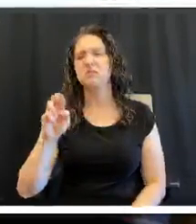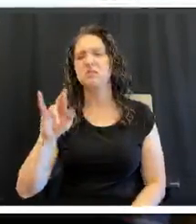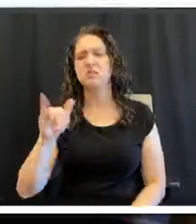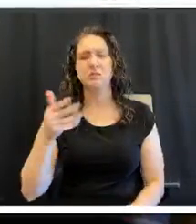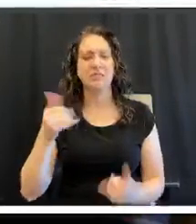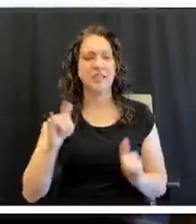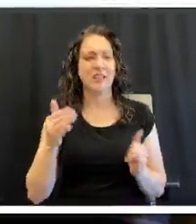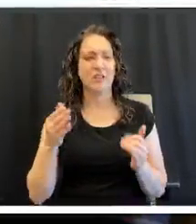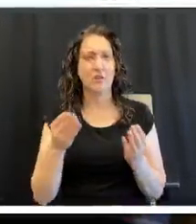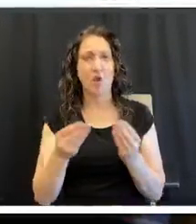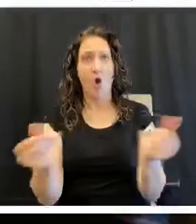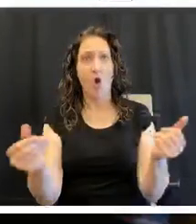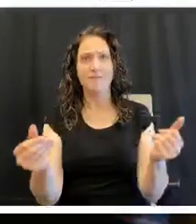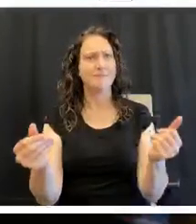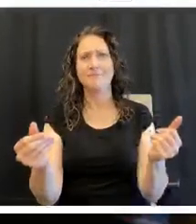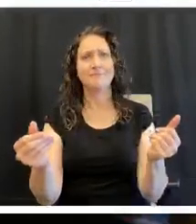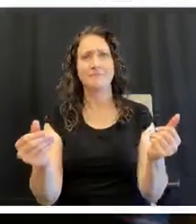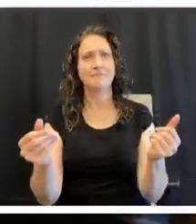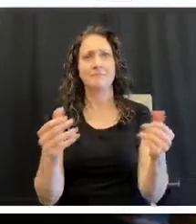the day before.